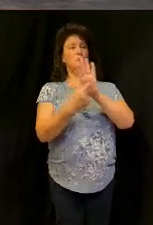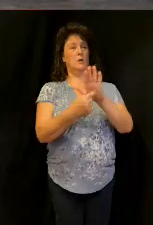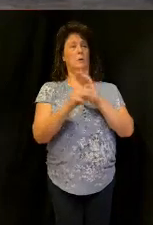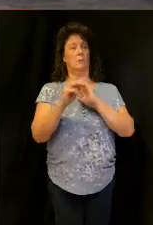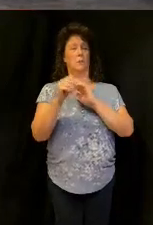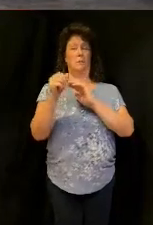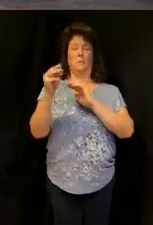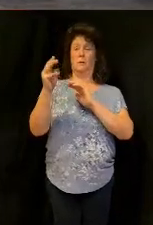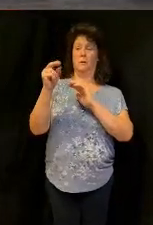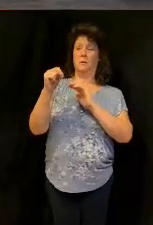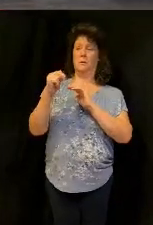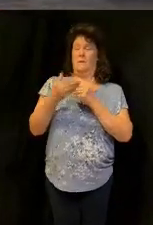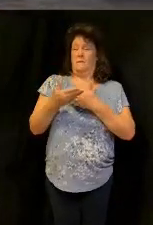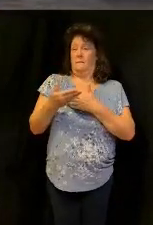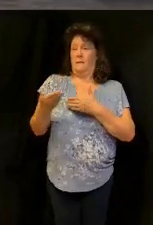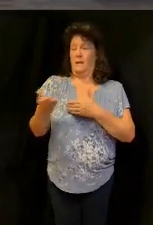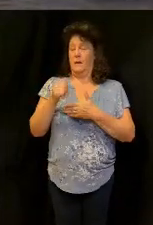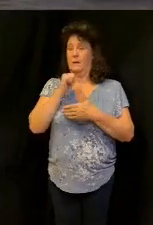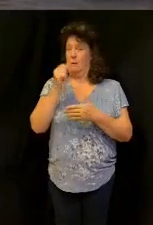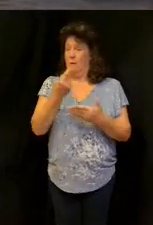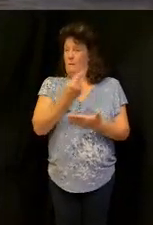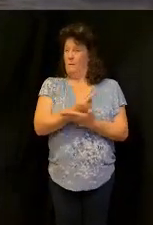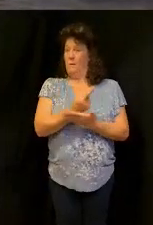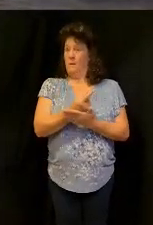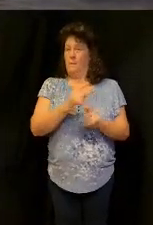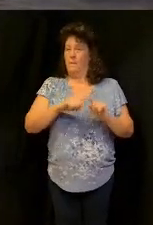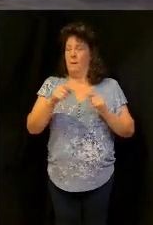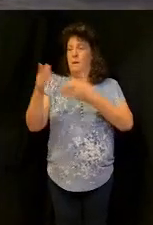a thing but as a being